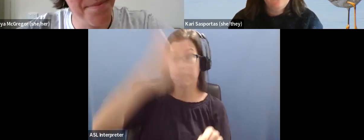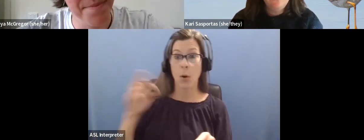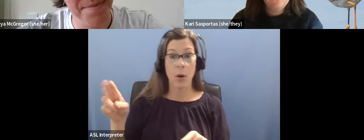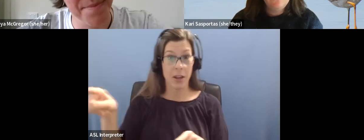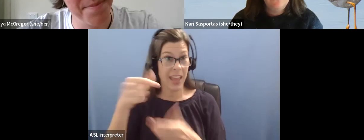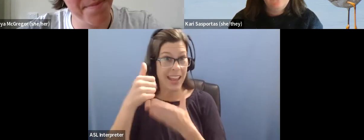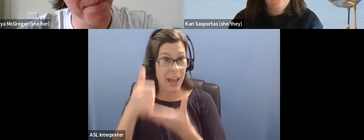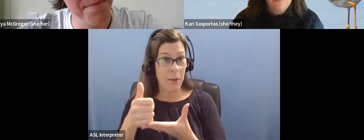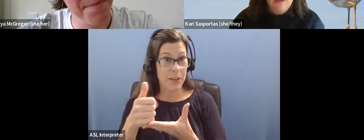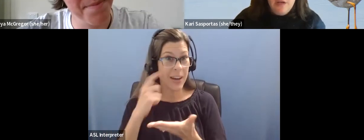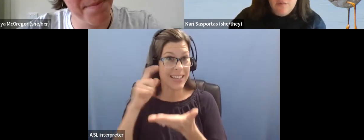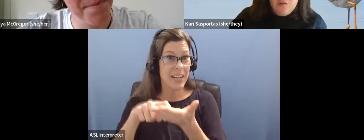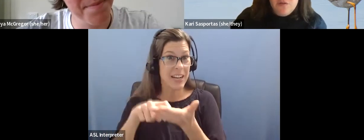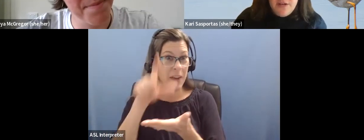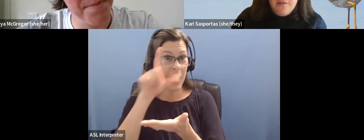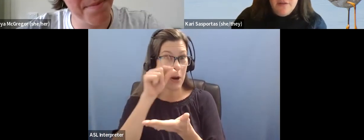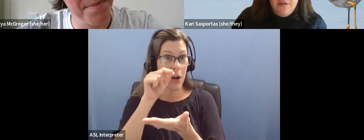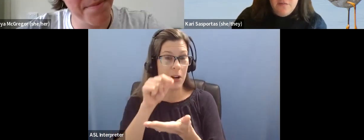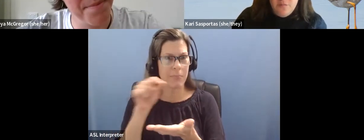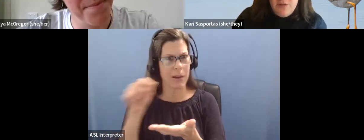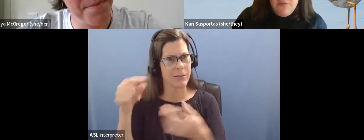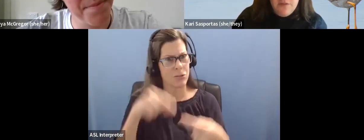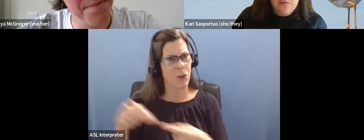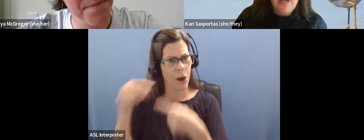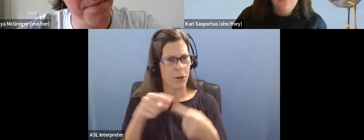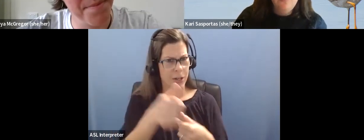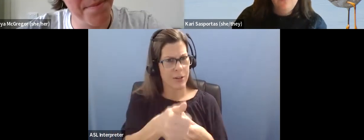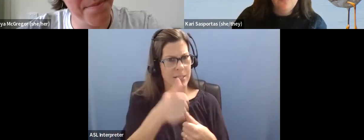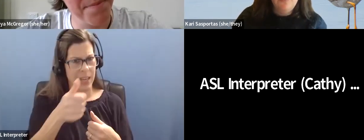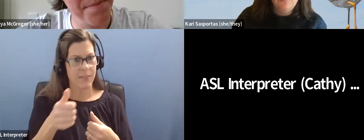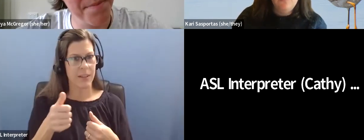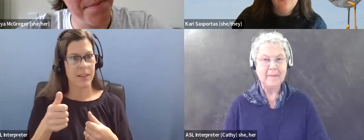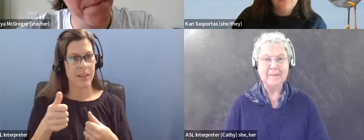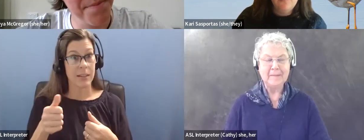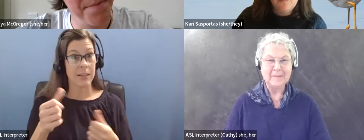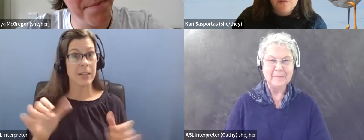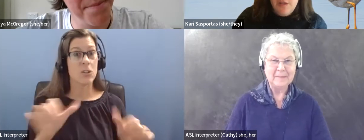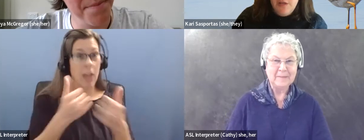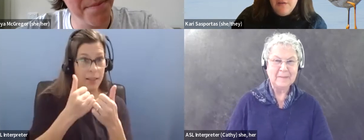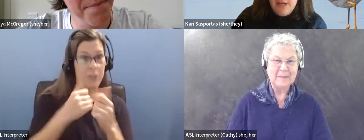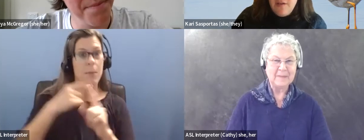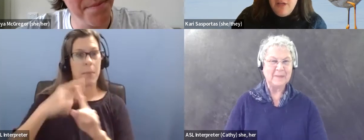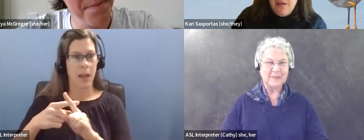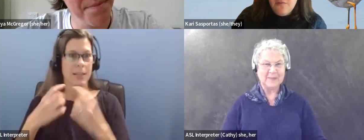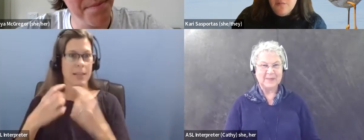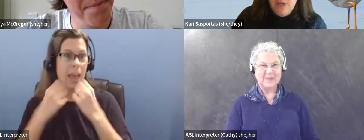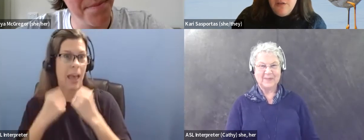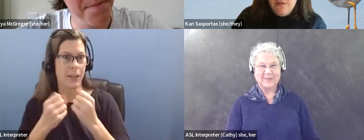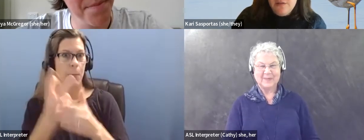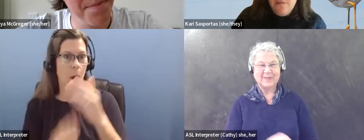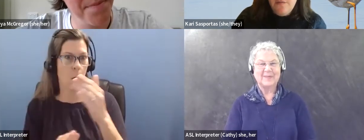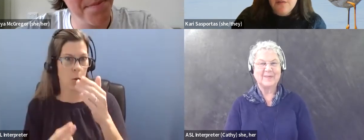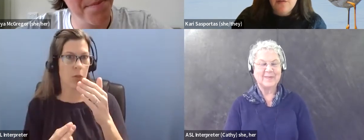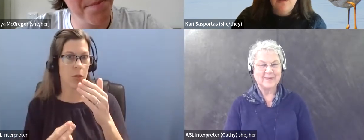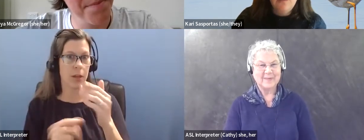you were having challenges with. Um, so there's definitely, for me, there's value in birding with groups. The caveat for me